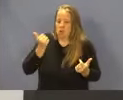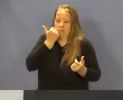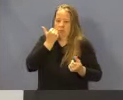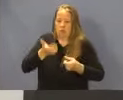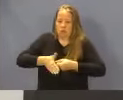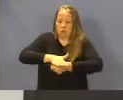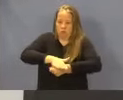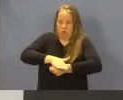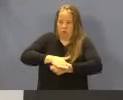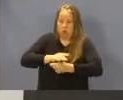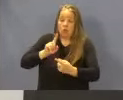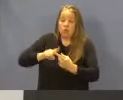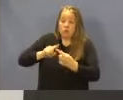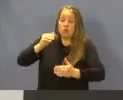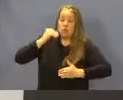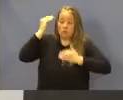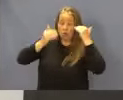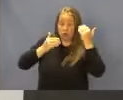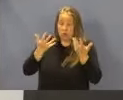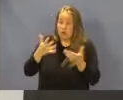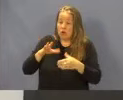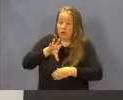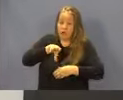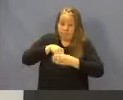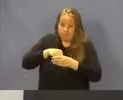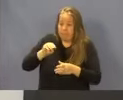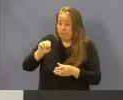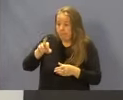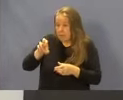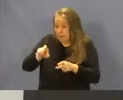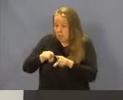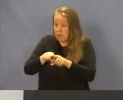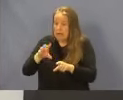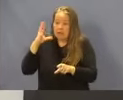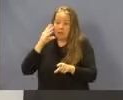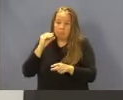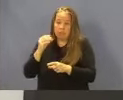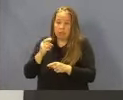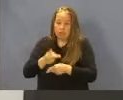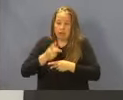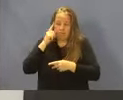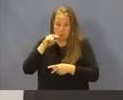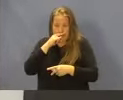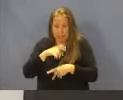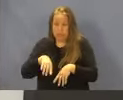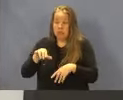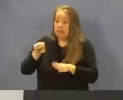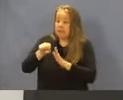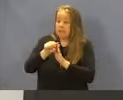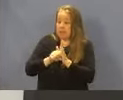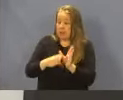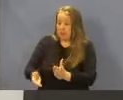coverage to adults in the Medicaid and Peach Care for Kids programs. The State Plan Amendment is